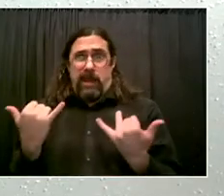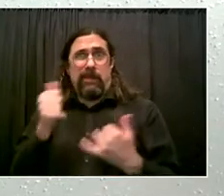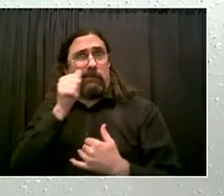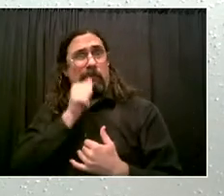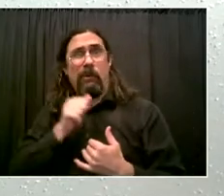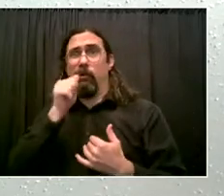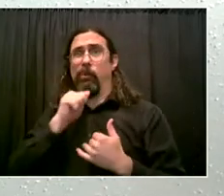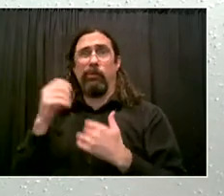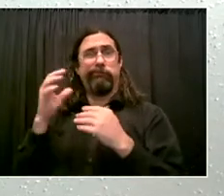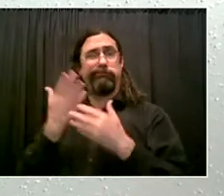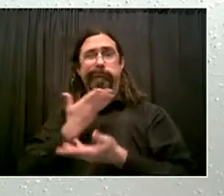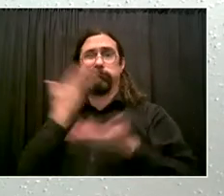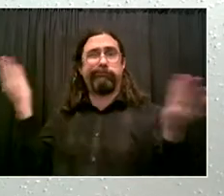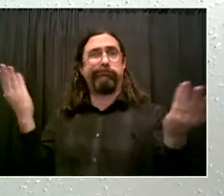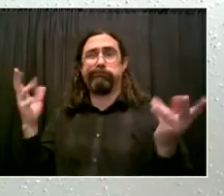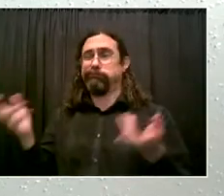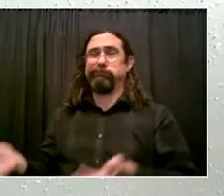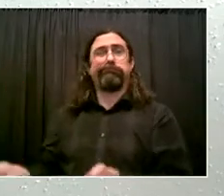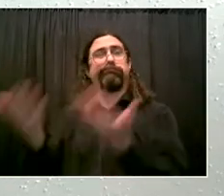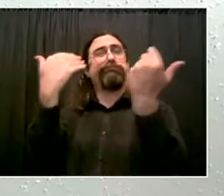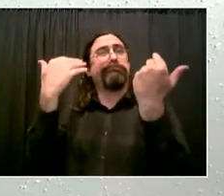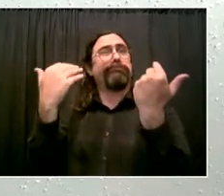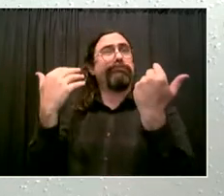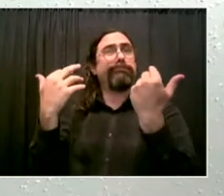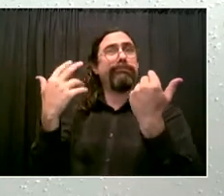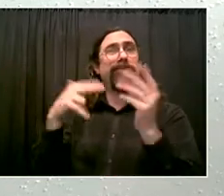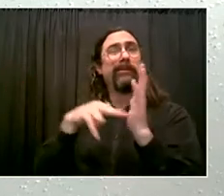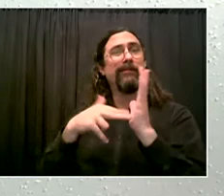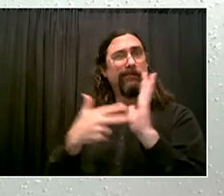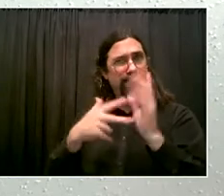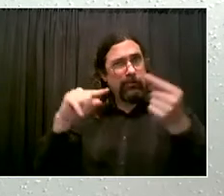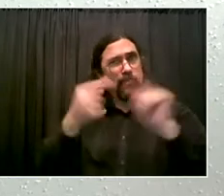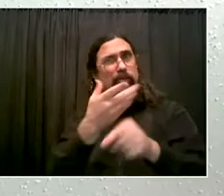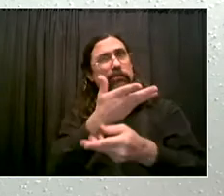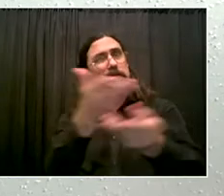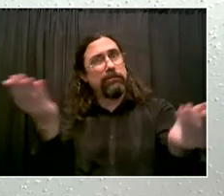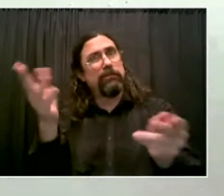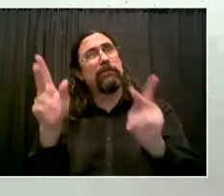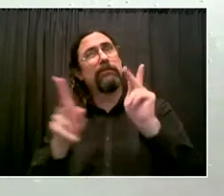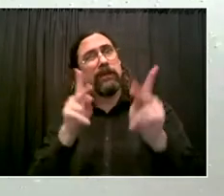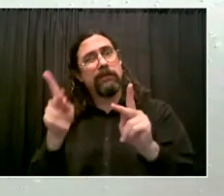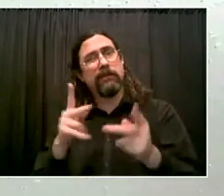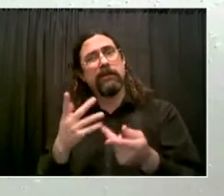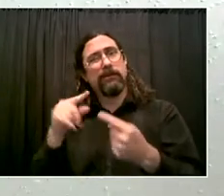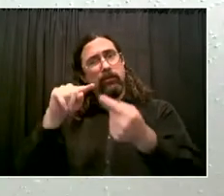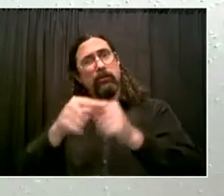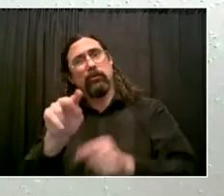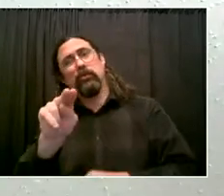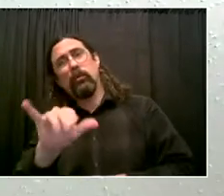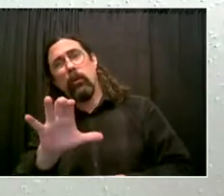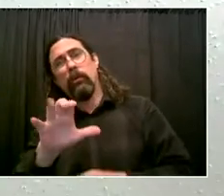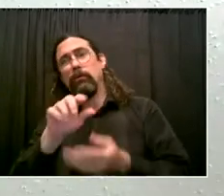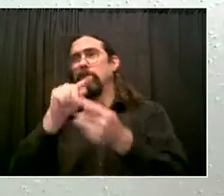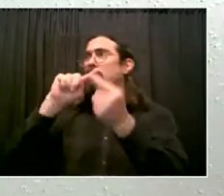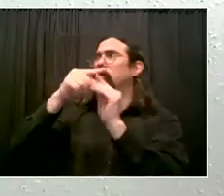bridge or creating a bridge that will give them an opportunity to be